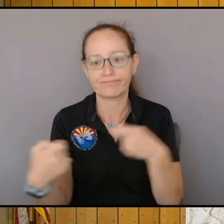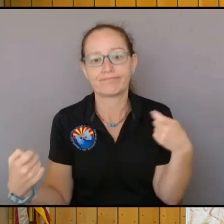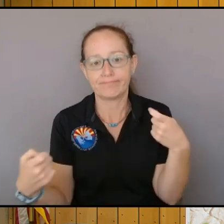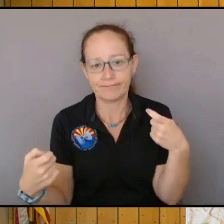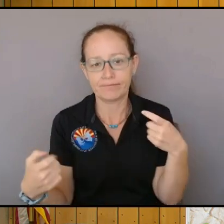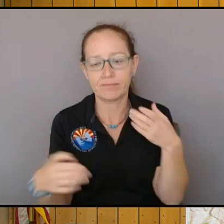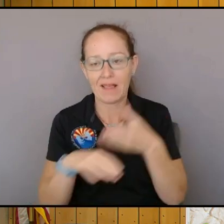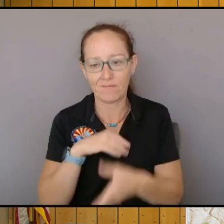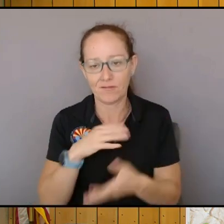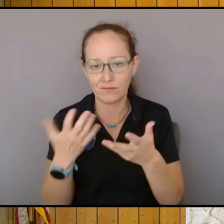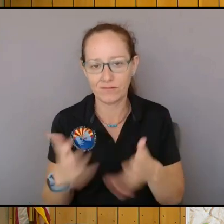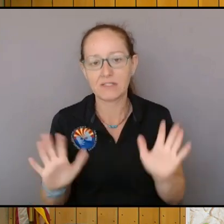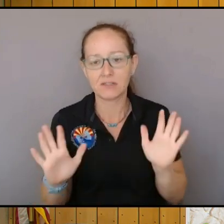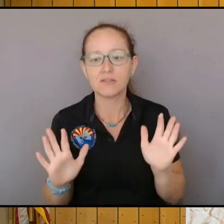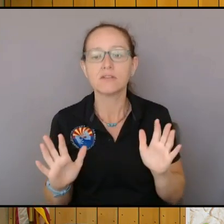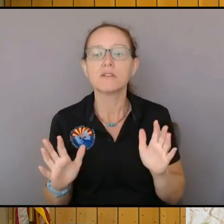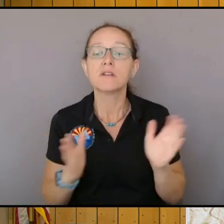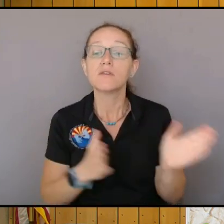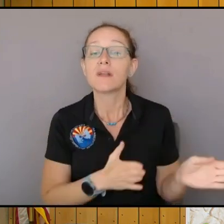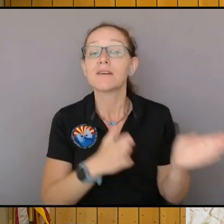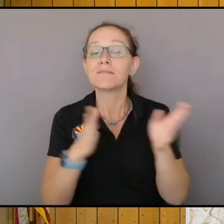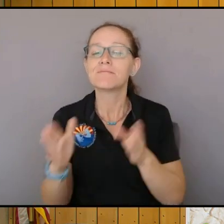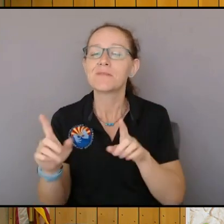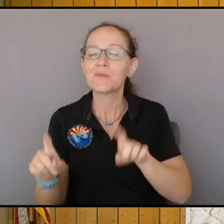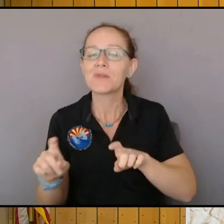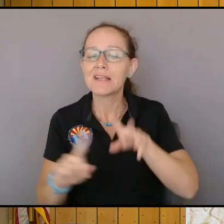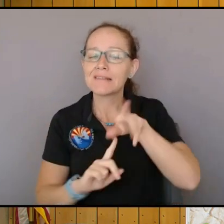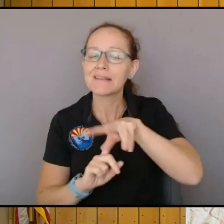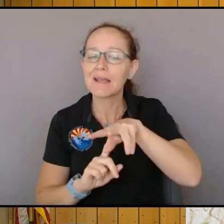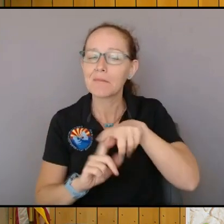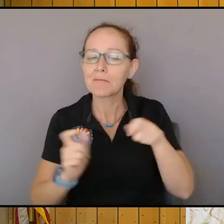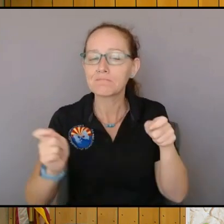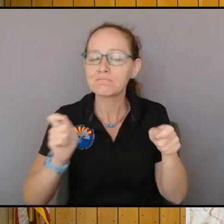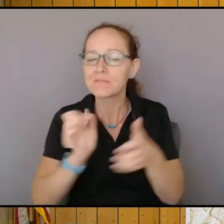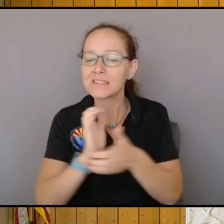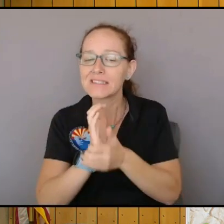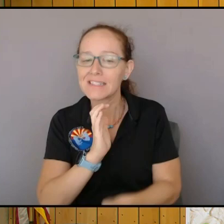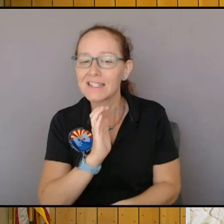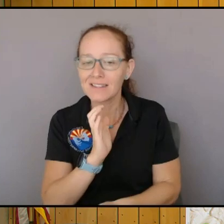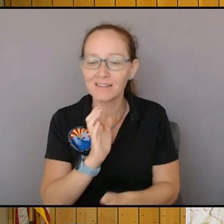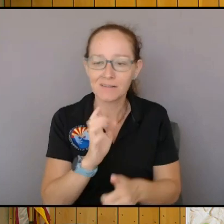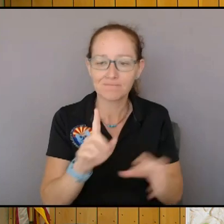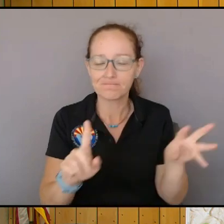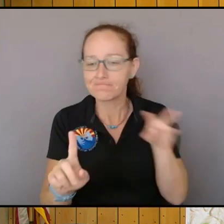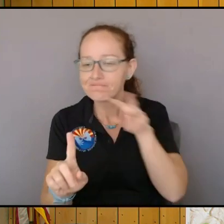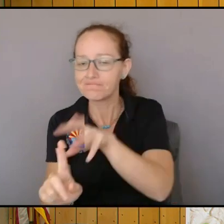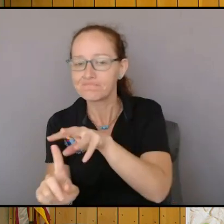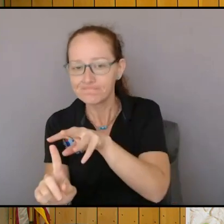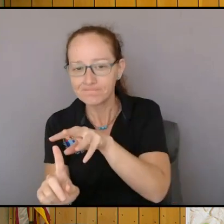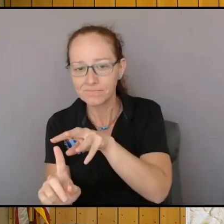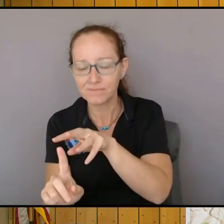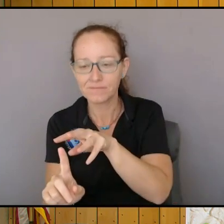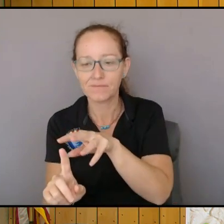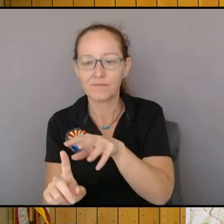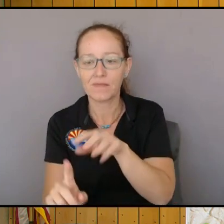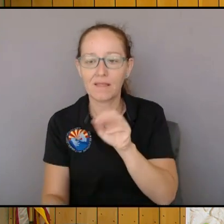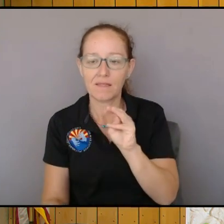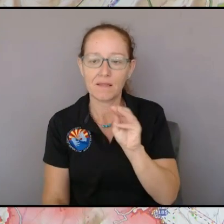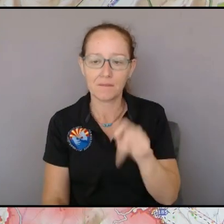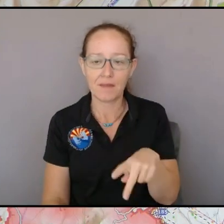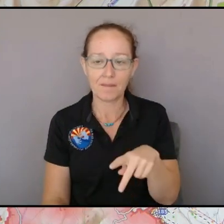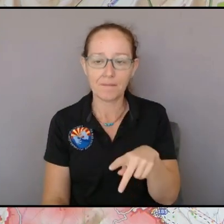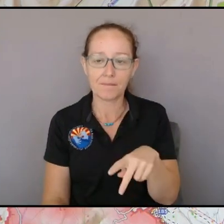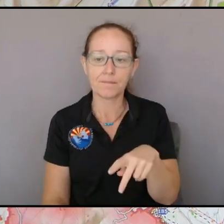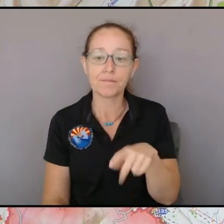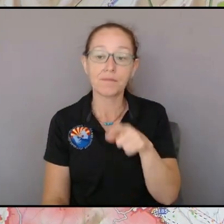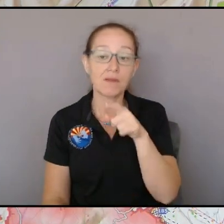the cameraman skill and then we'll um start over here since some of listen this on something that's just right outside of